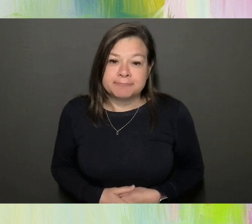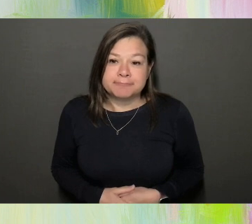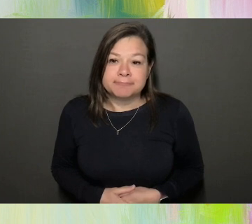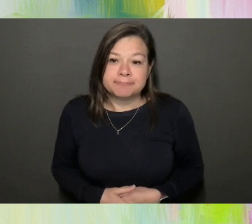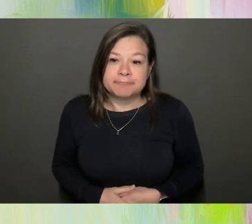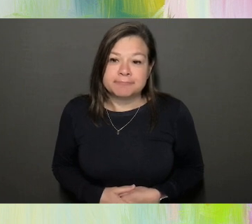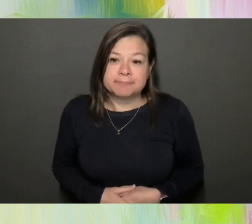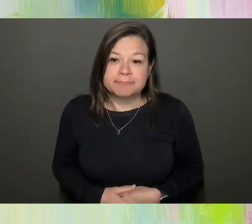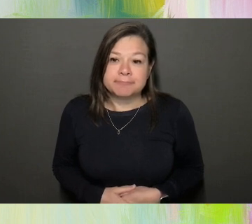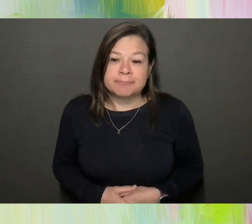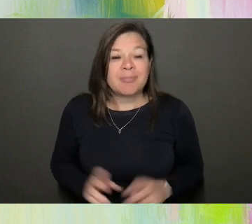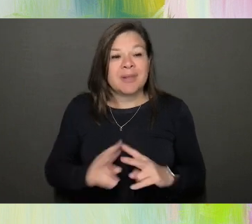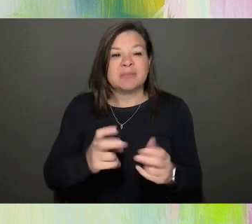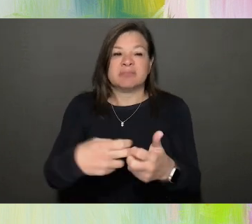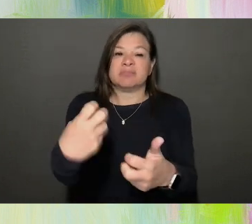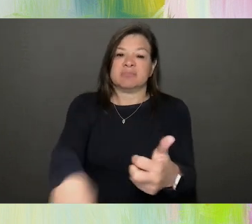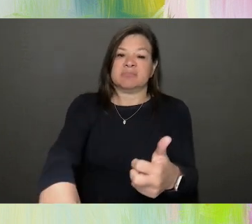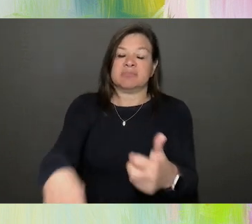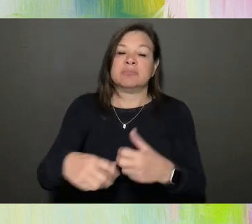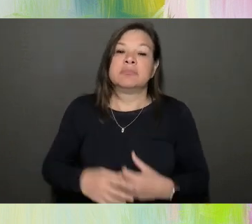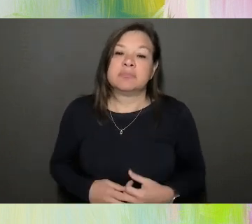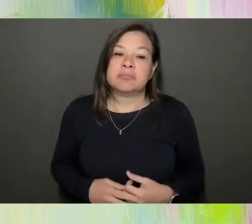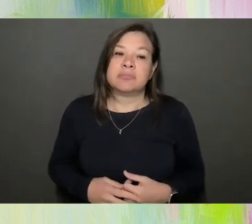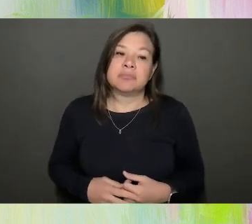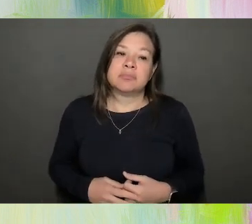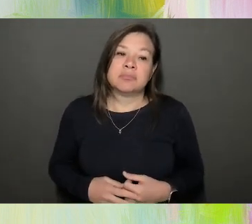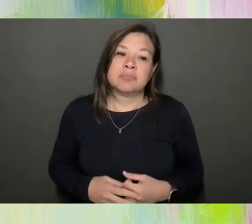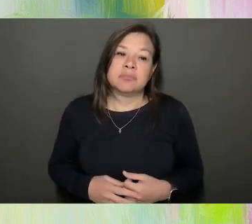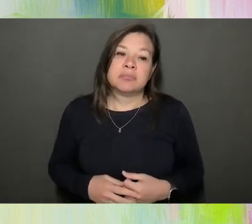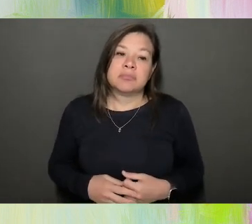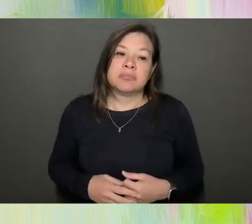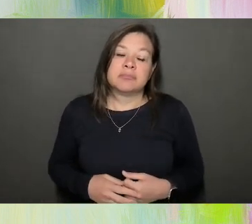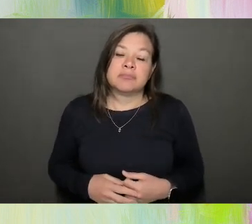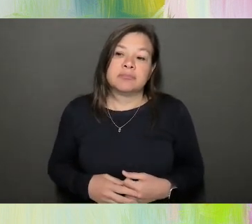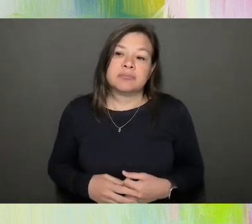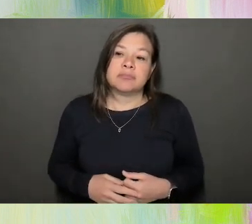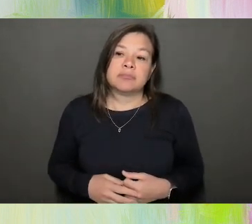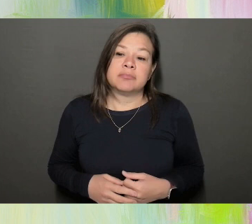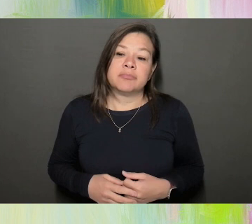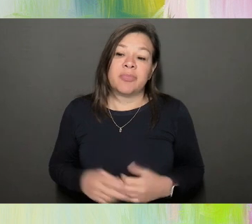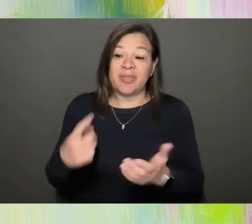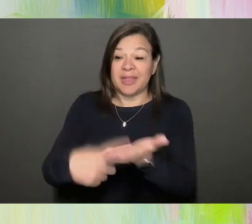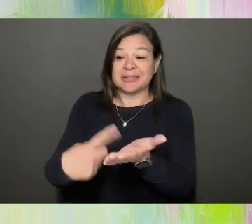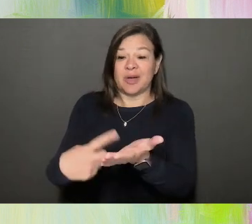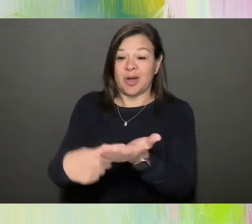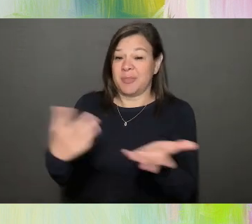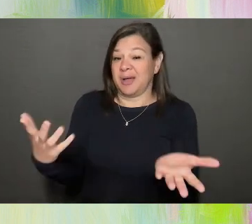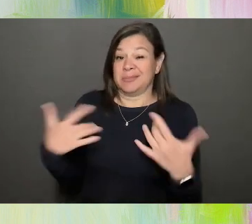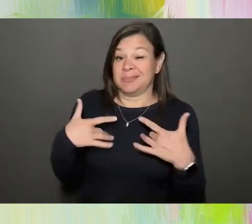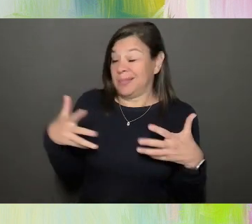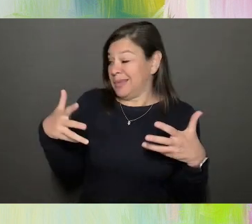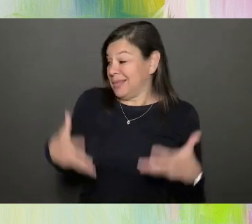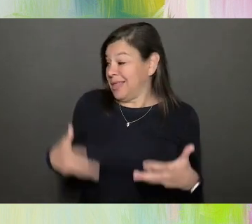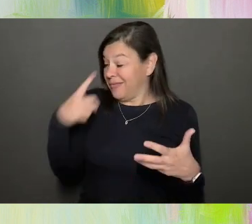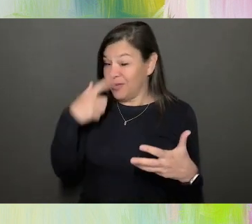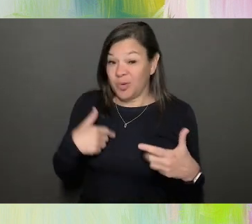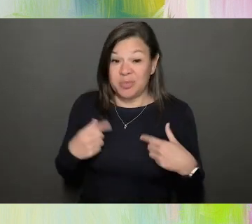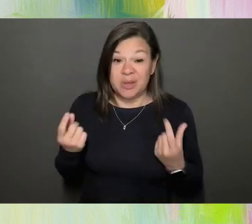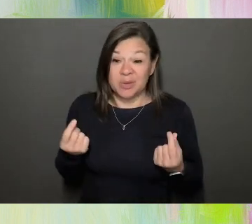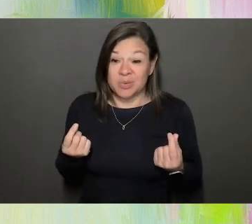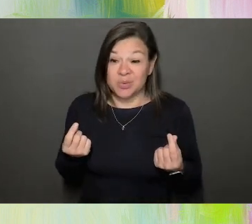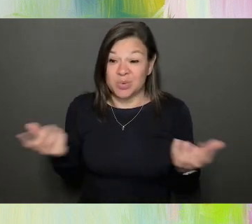it's very difficult. Sometimes they, they did talk a lot about, well, that was all that's left for me is to really do sex work.